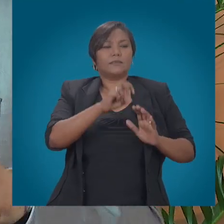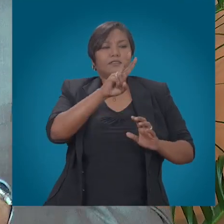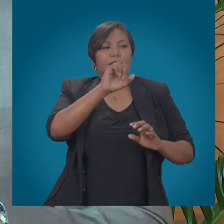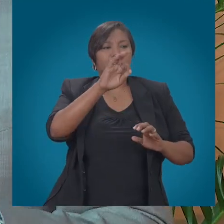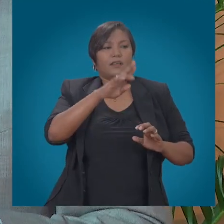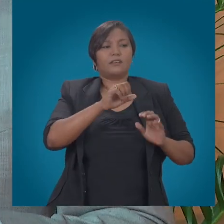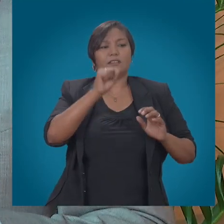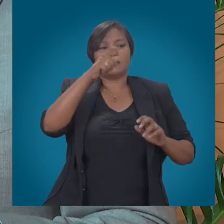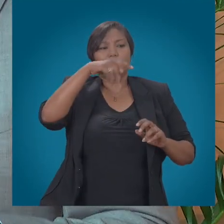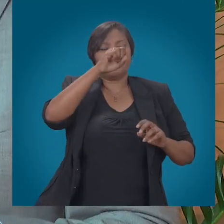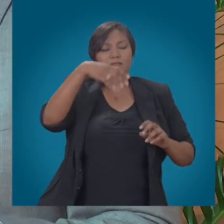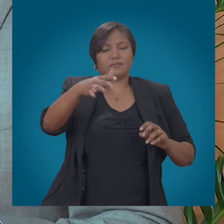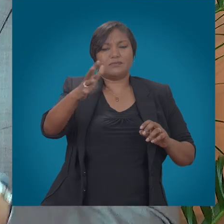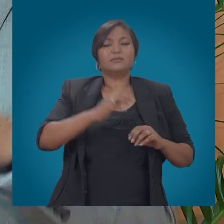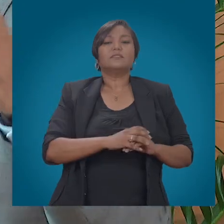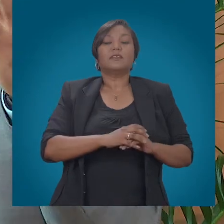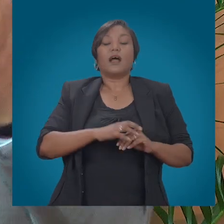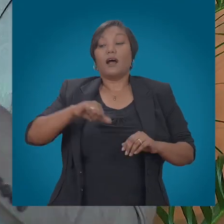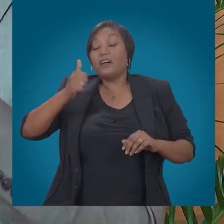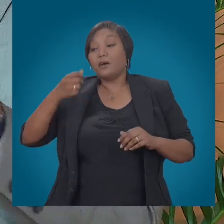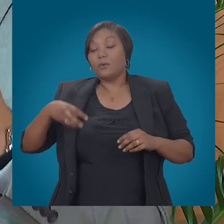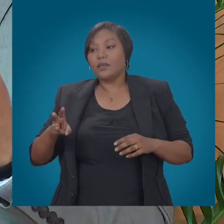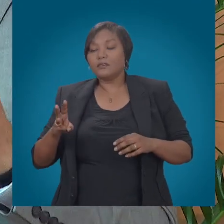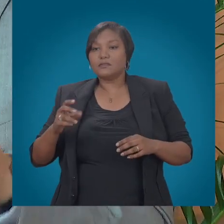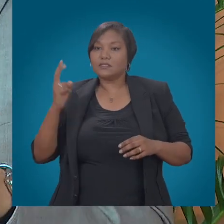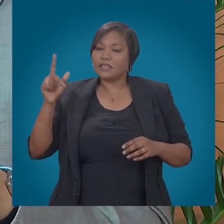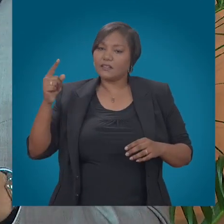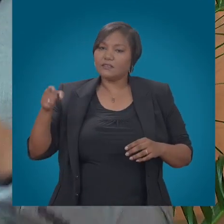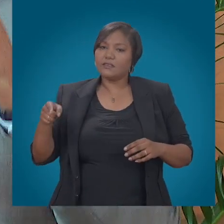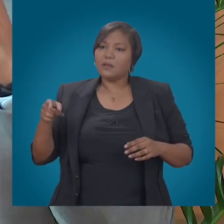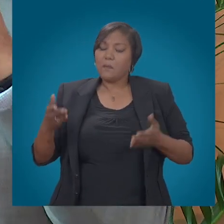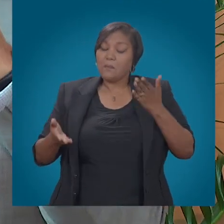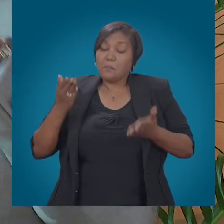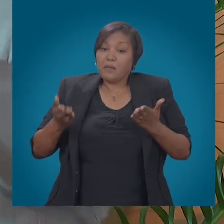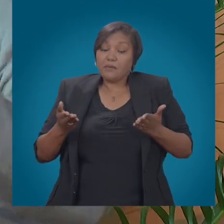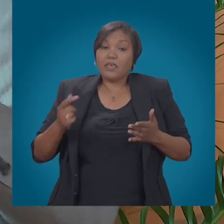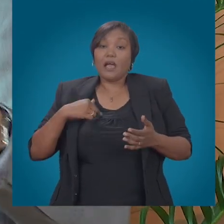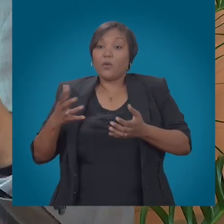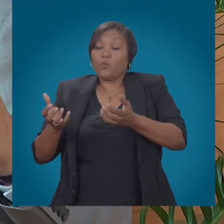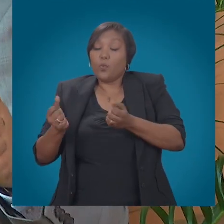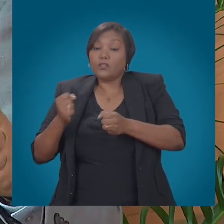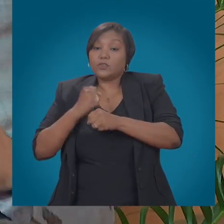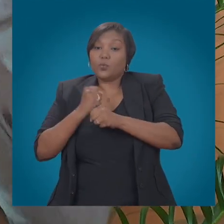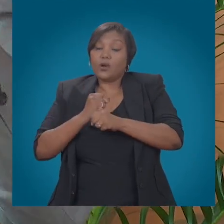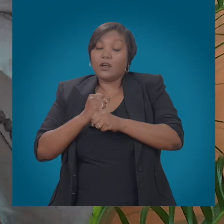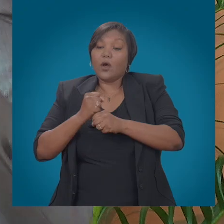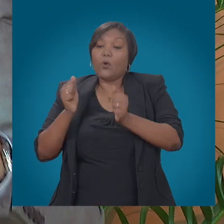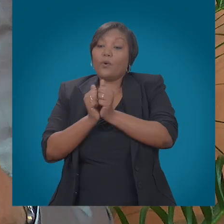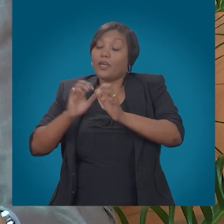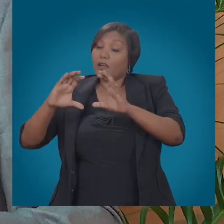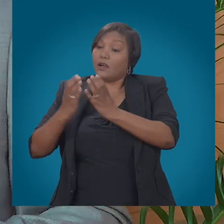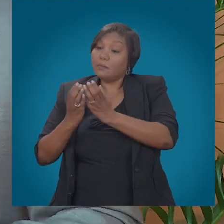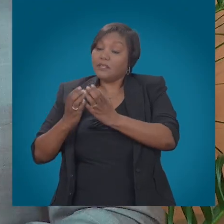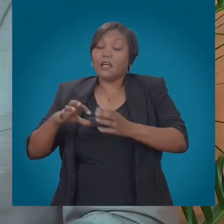certain types of services on this network? Versus another consumer saying I want to work with or I want to be